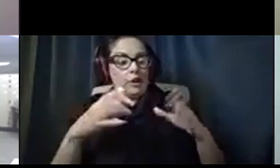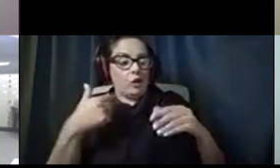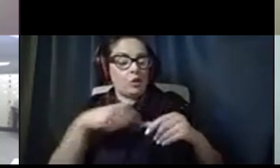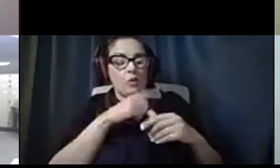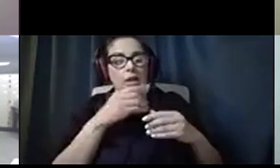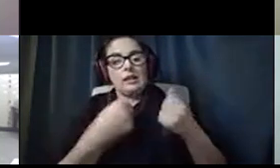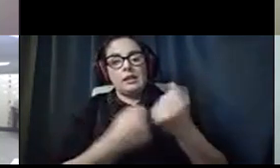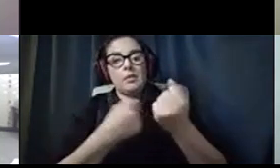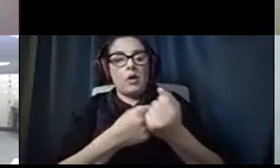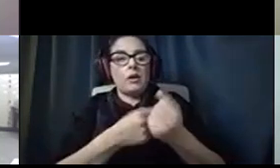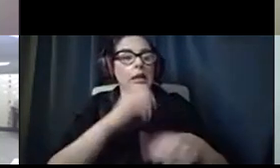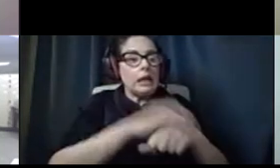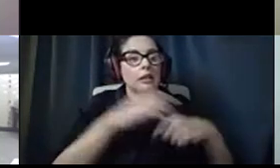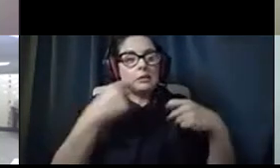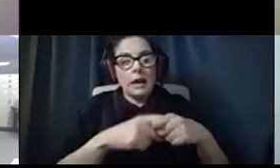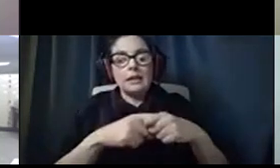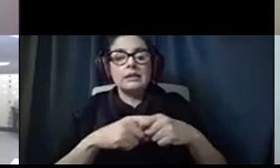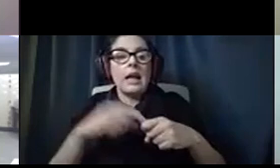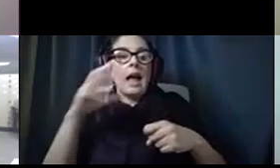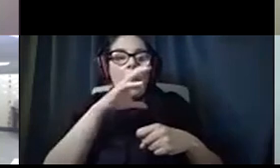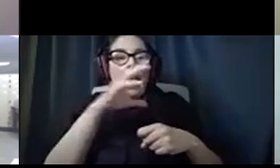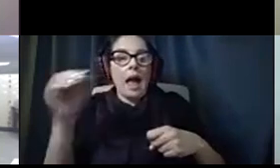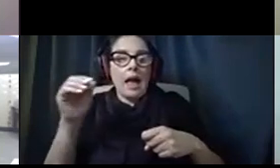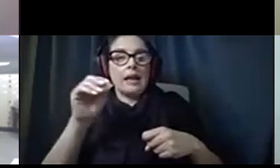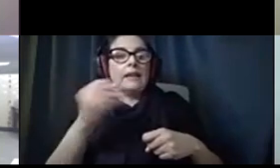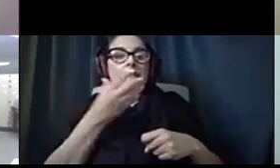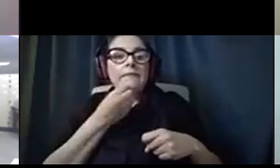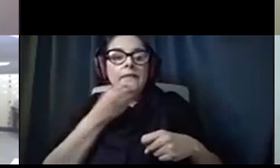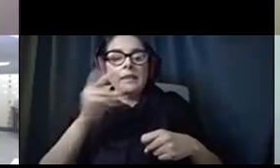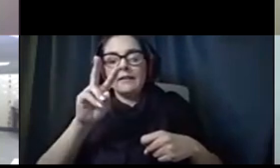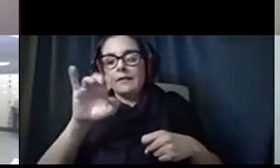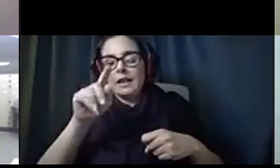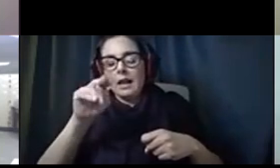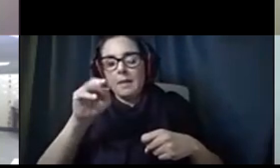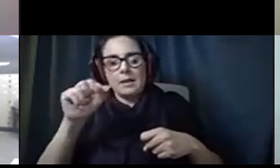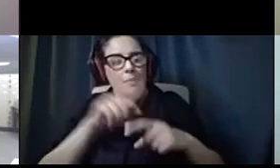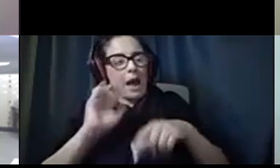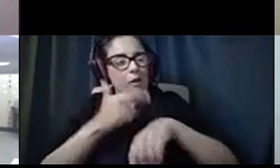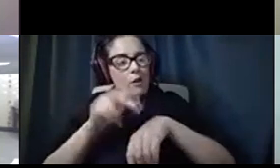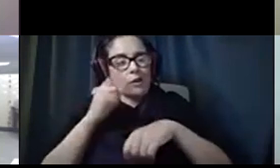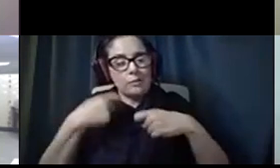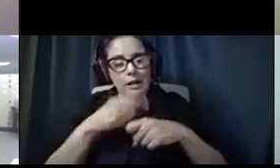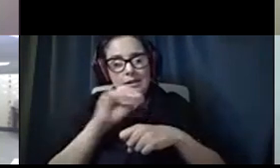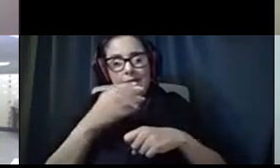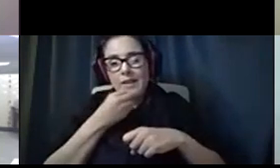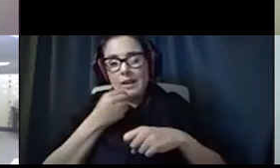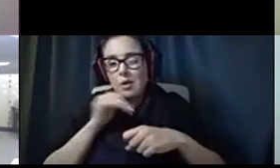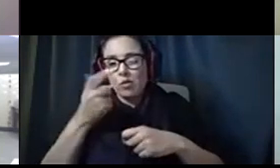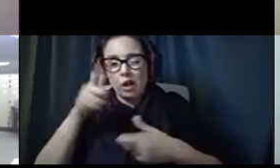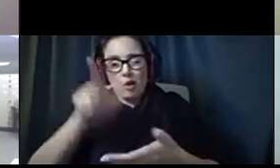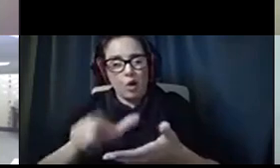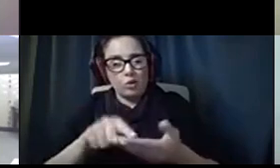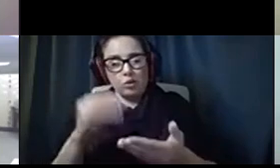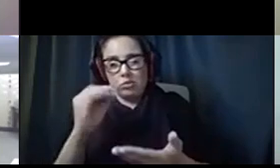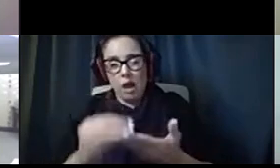Vietnamese, and our referrals for Spanish and Vietnamese are low to nine. So, my